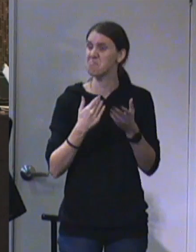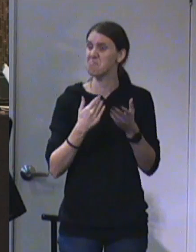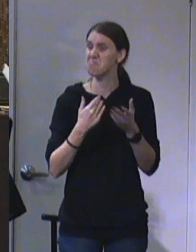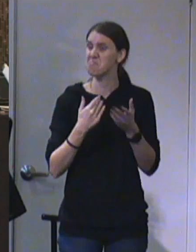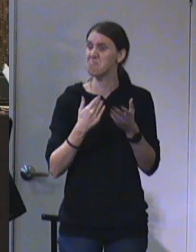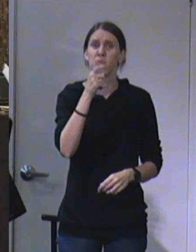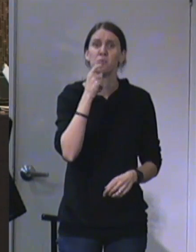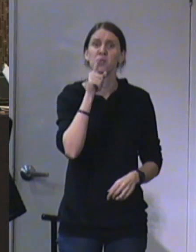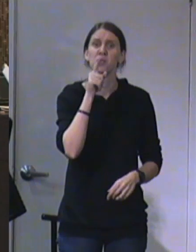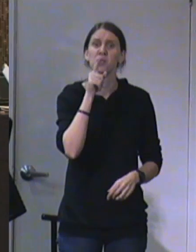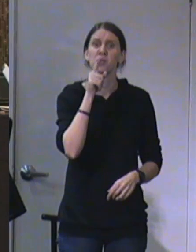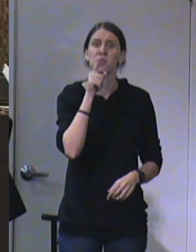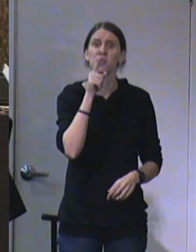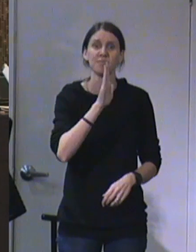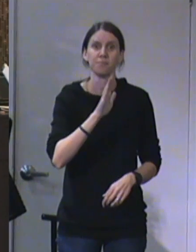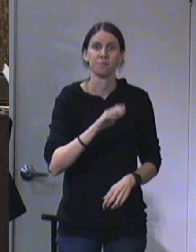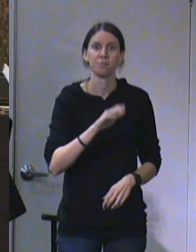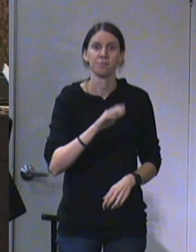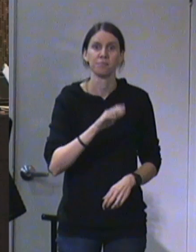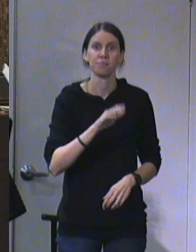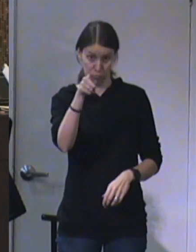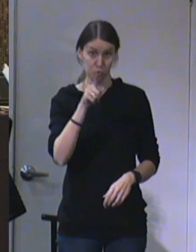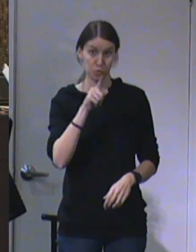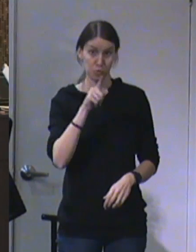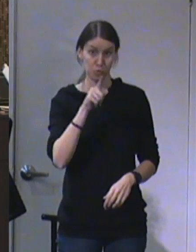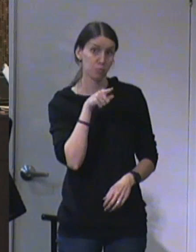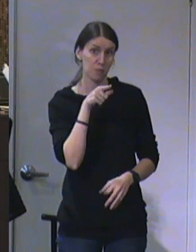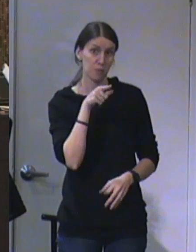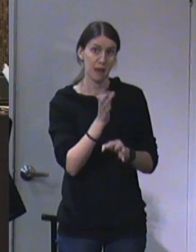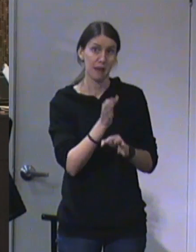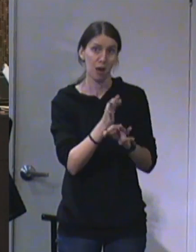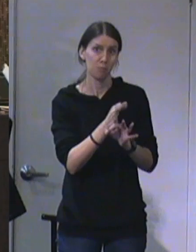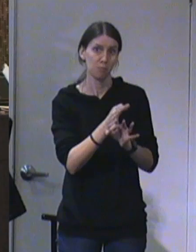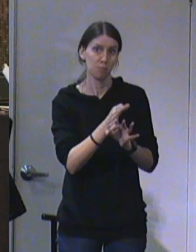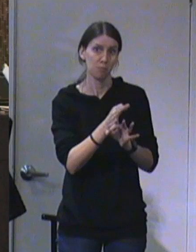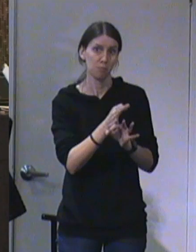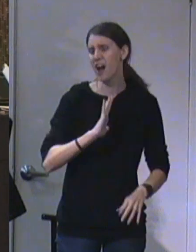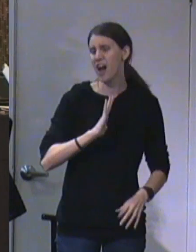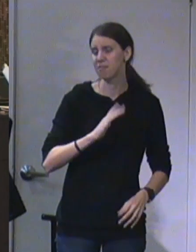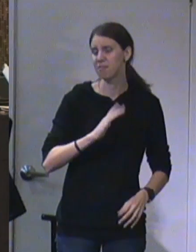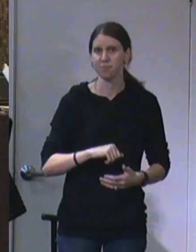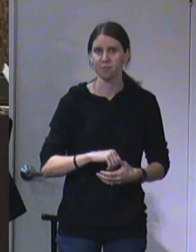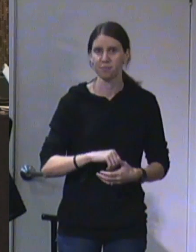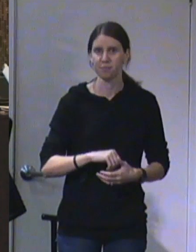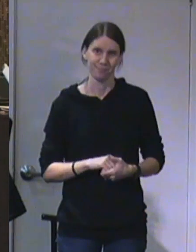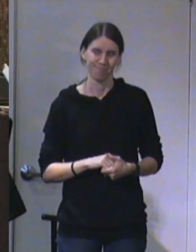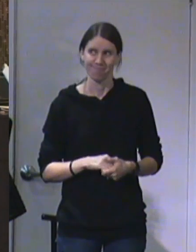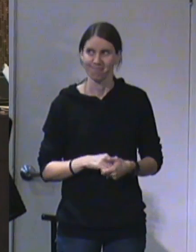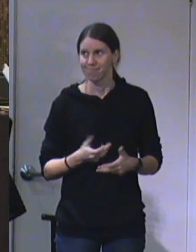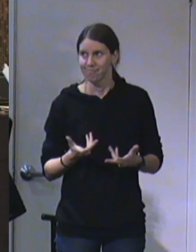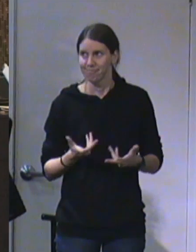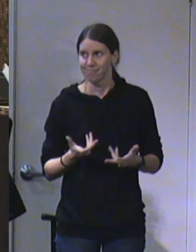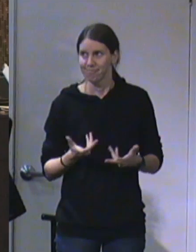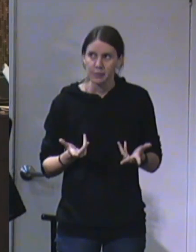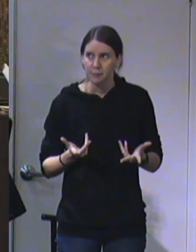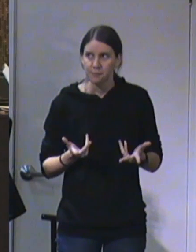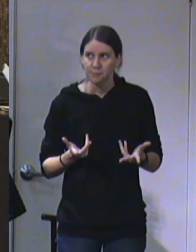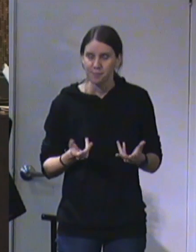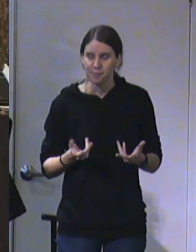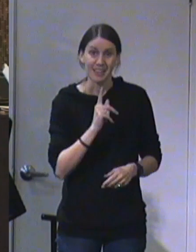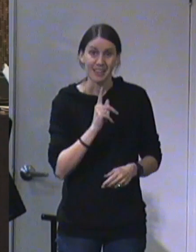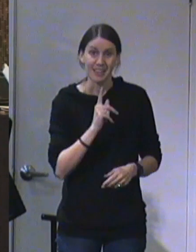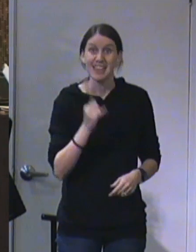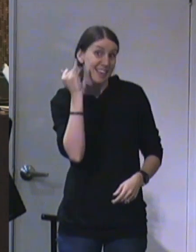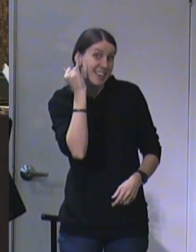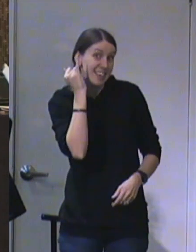doesn't matter who your God is, as long as you're sincere. And they say